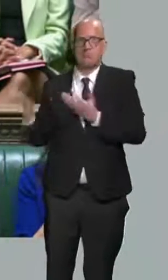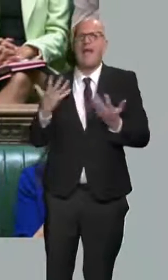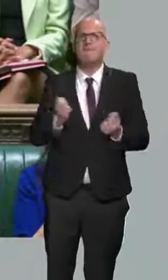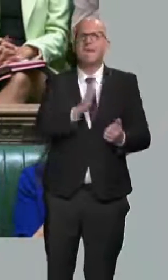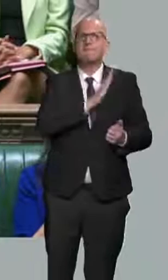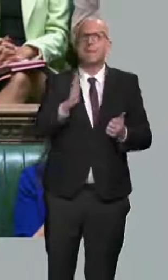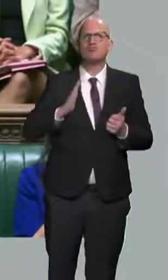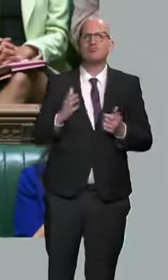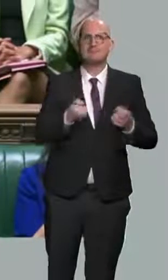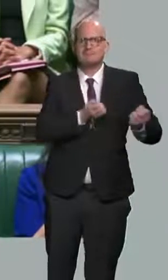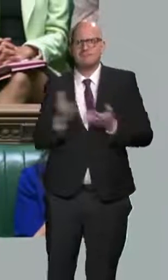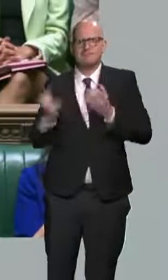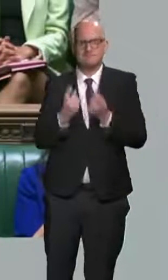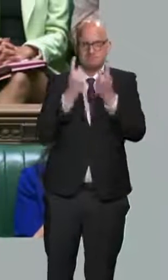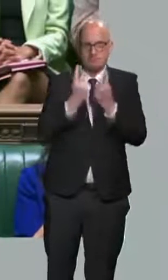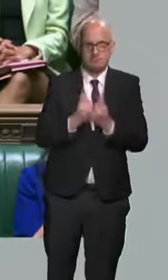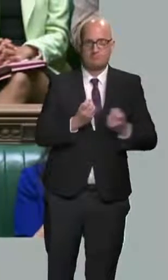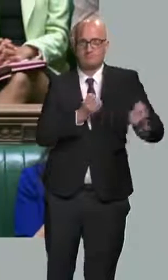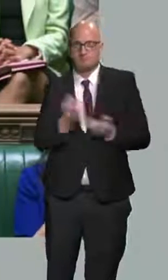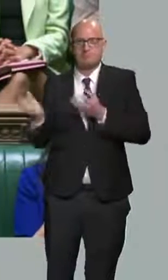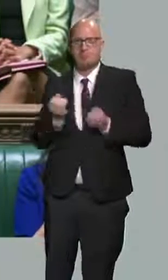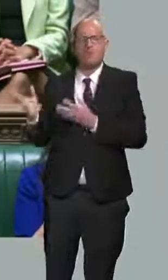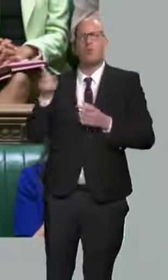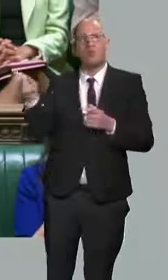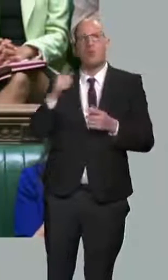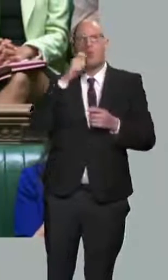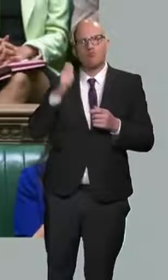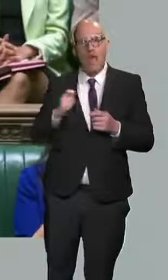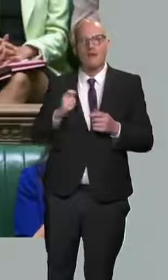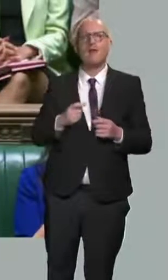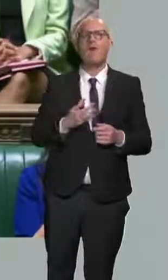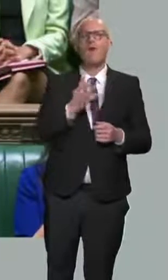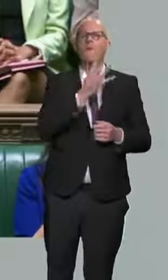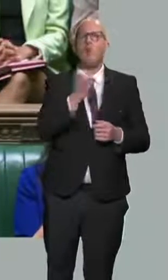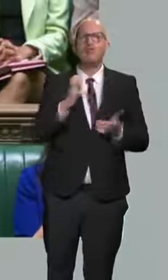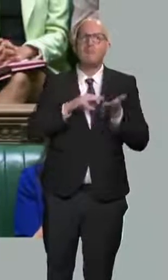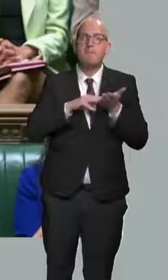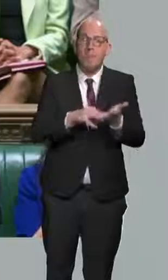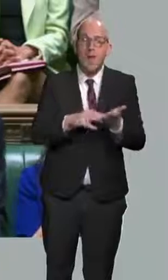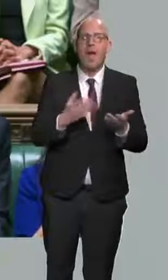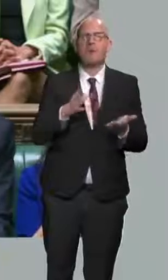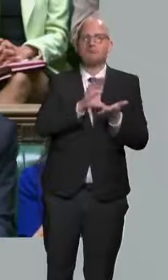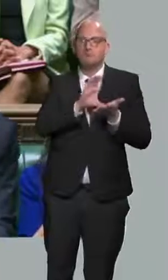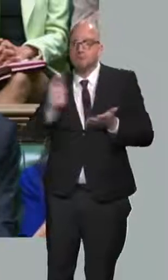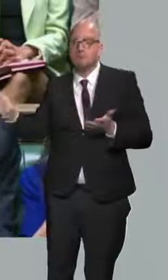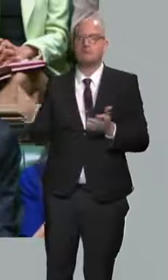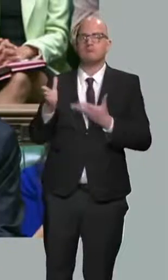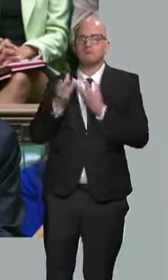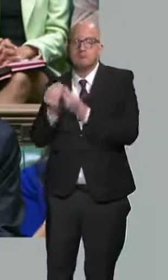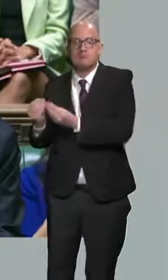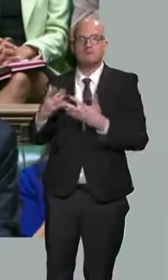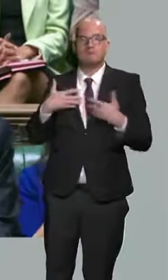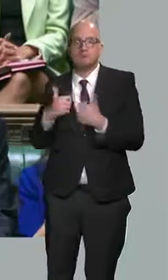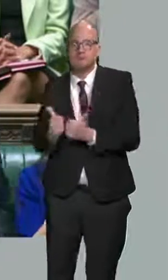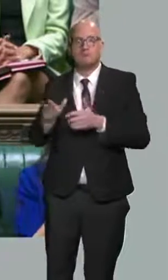defend its borders, providing around £400 million in economic and humanitarian aid, as well as up to